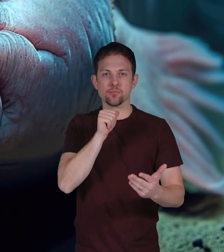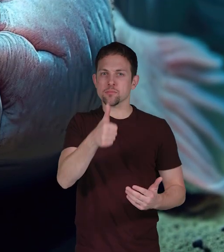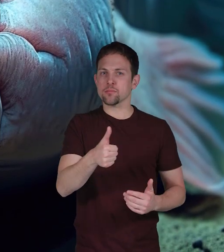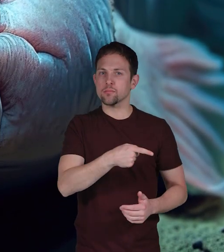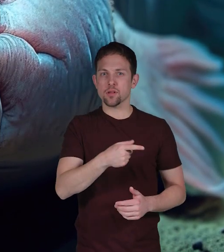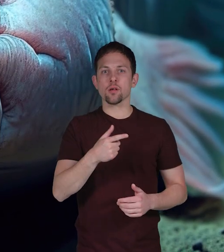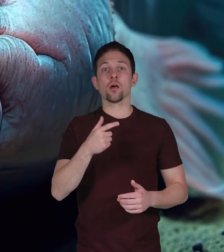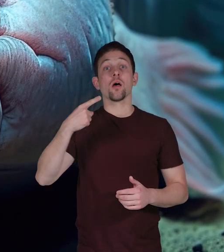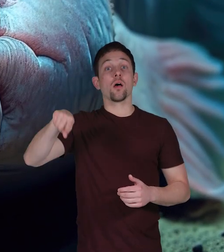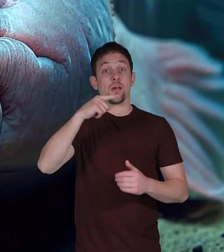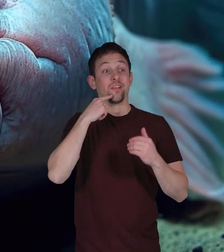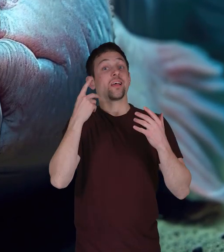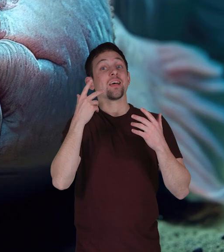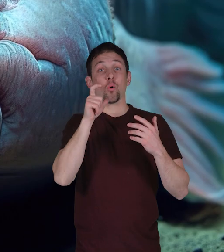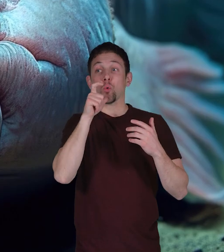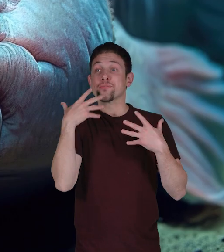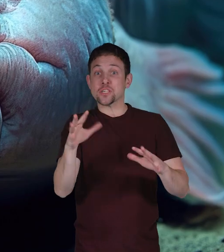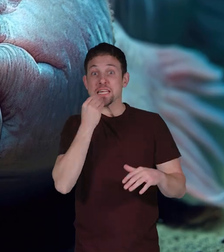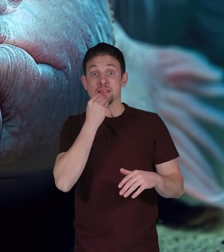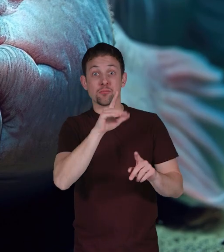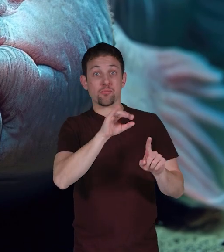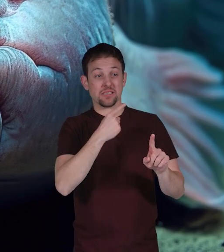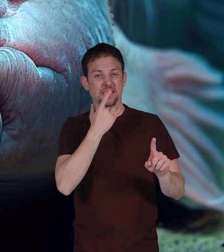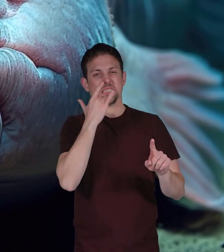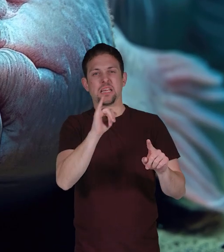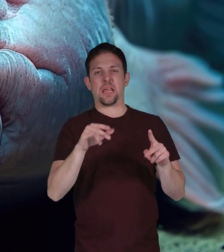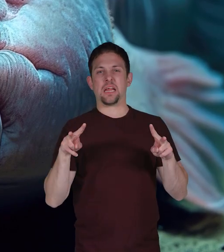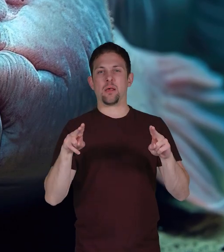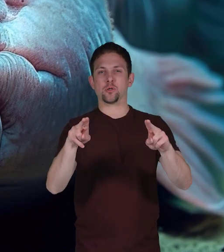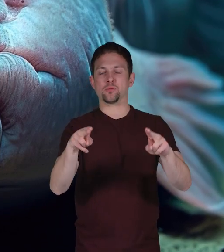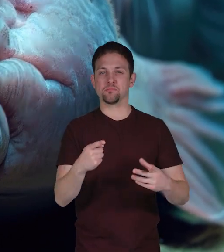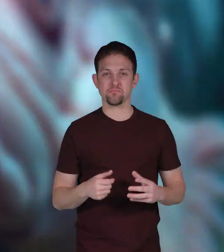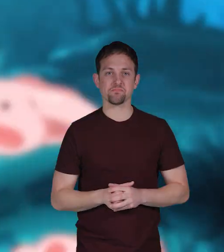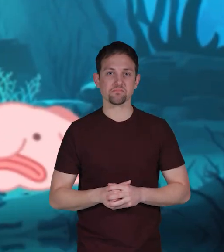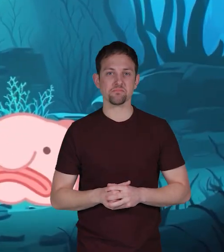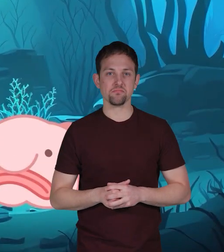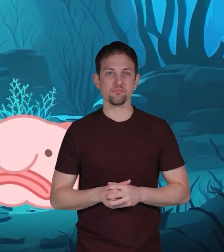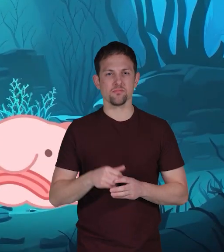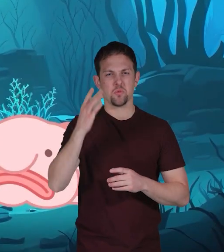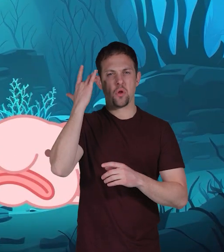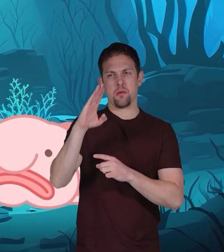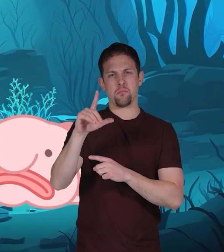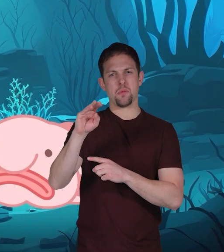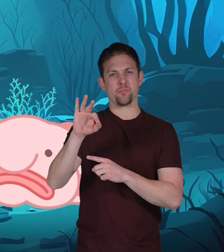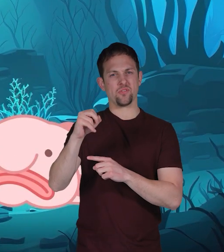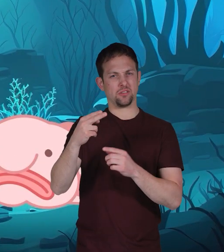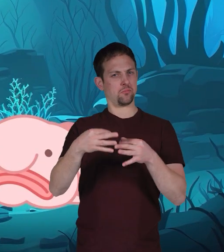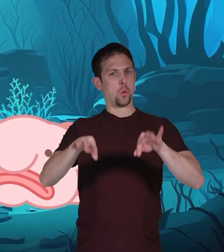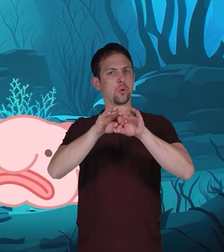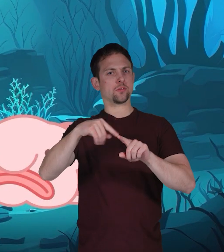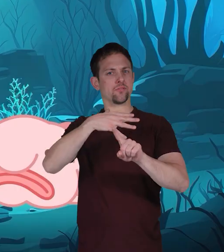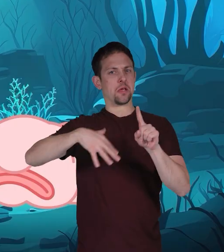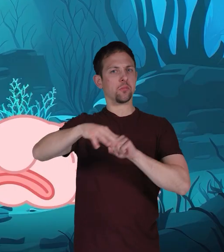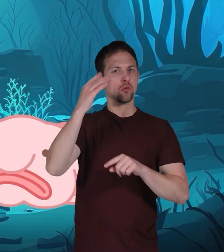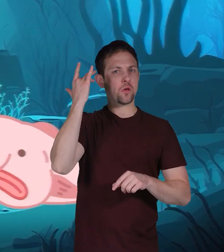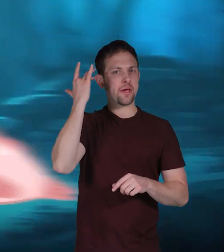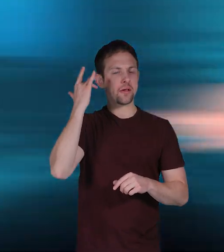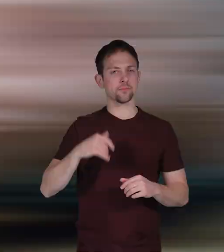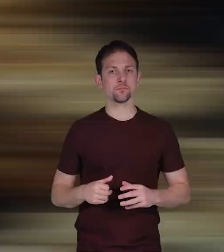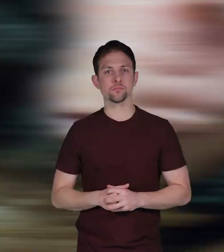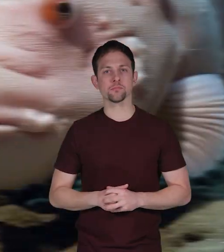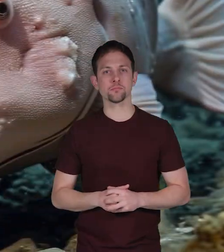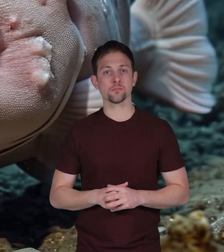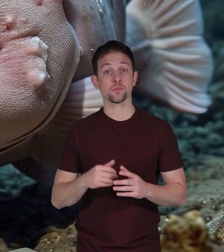to cook but those who have eaten them say they taste like lobster why are blobfish important to the environment